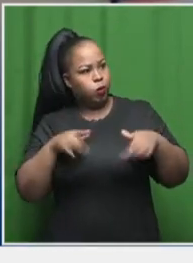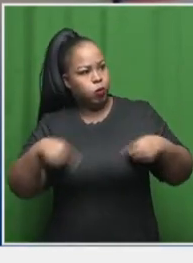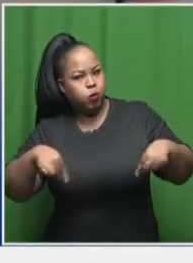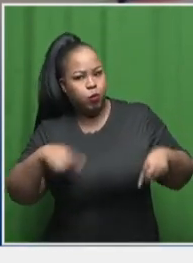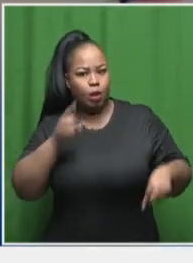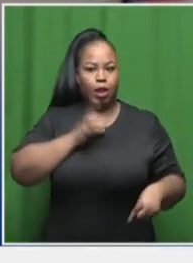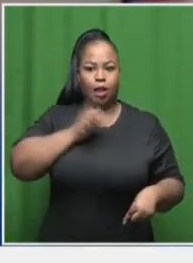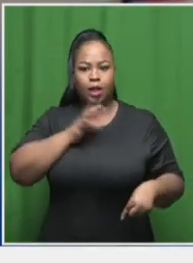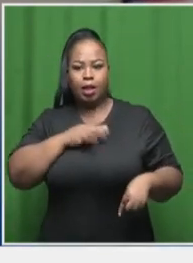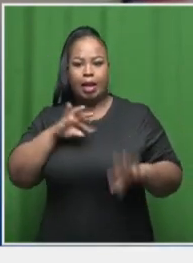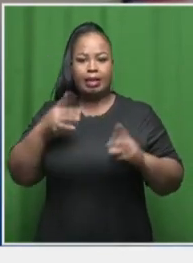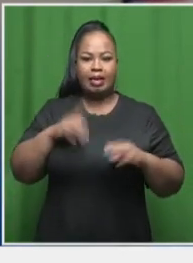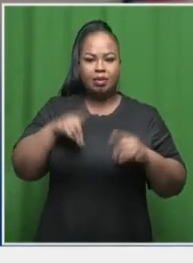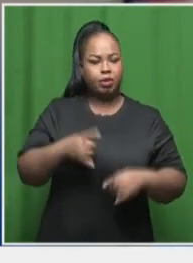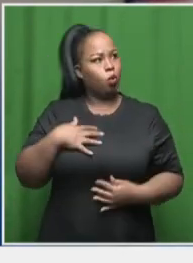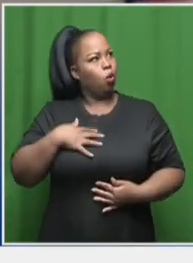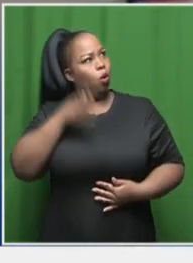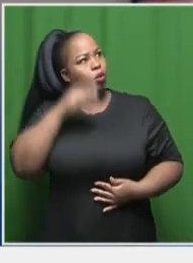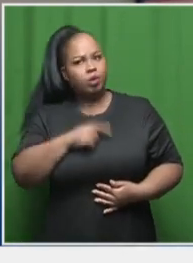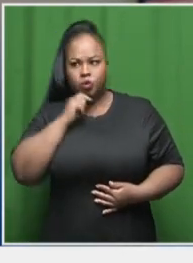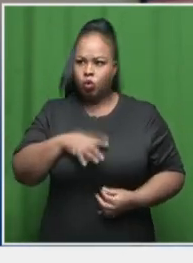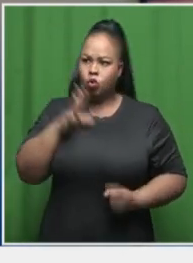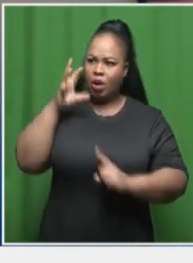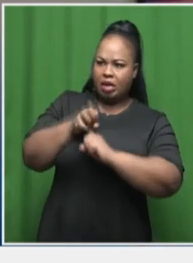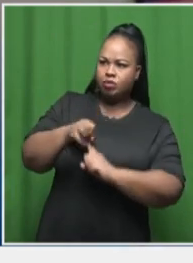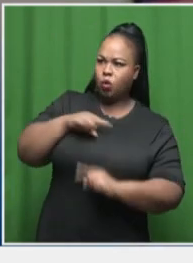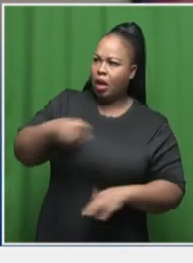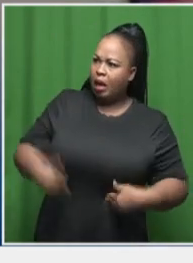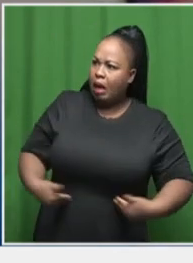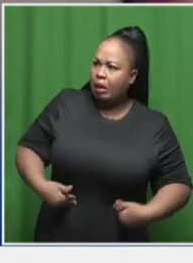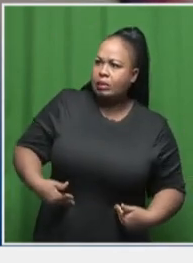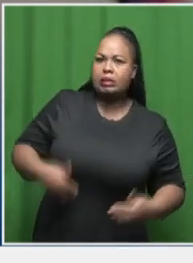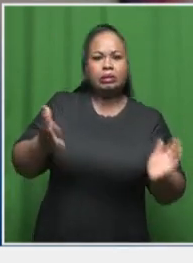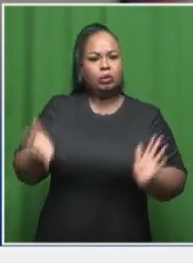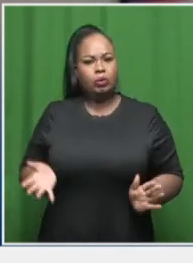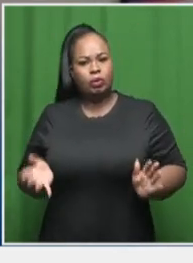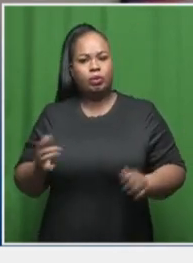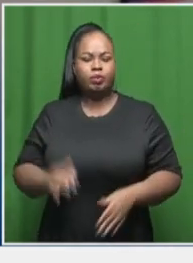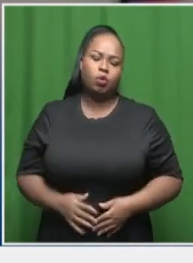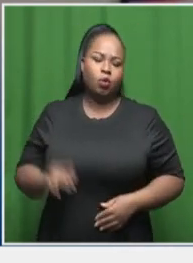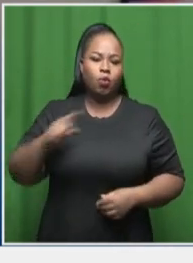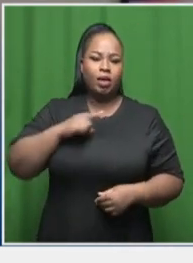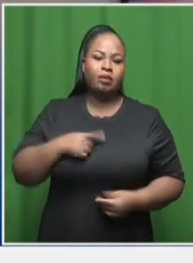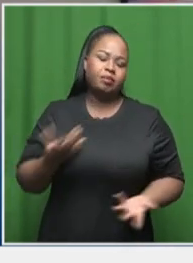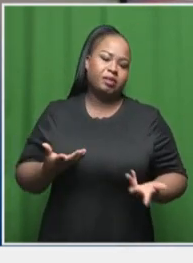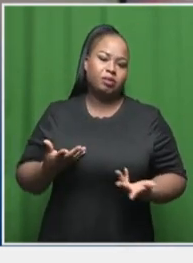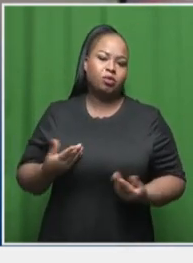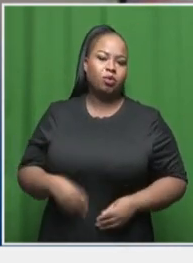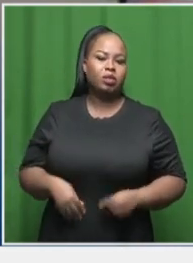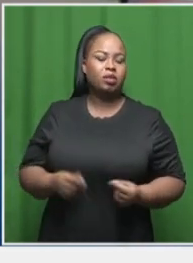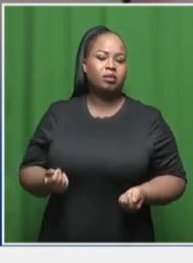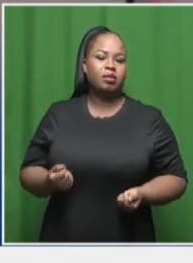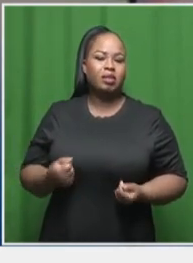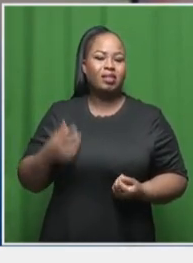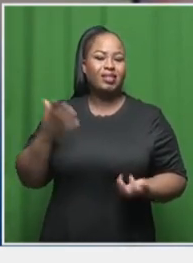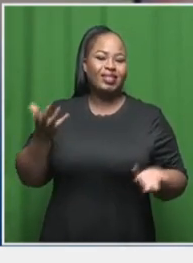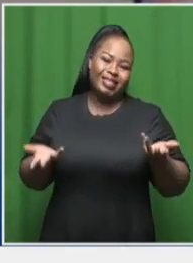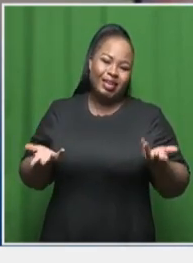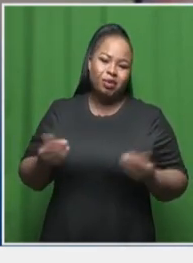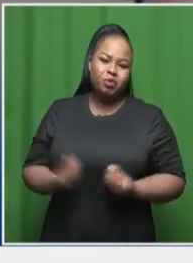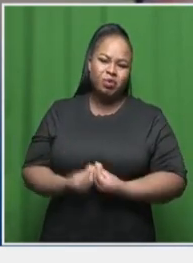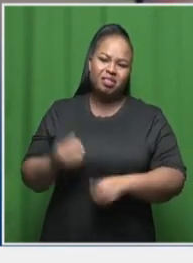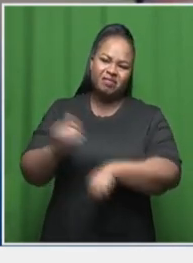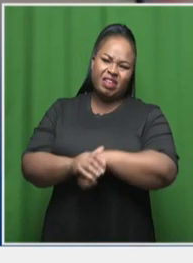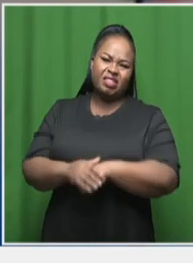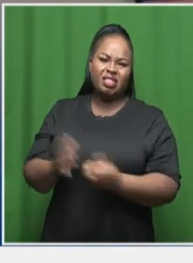scared and, um, it's like, Oh my gosh, you really want to eat us? Cause you're hungry. And you know, he's been served steak his whole life, you know? And now he's with his